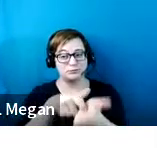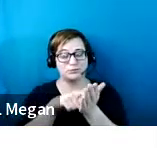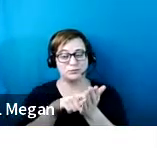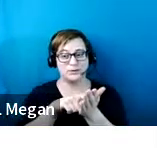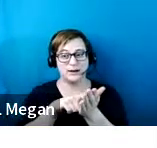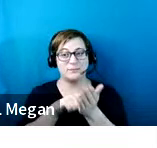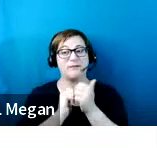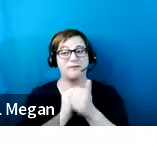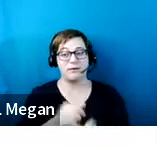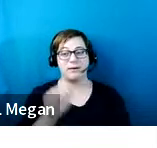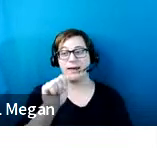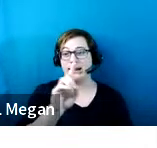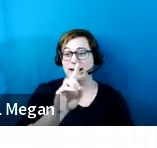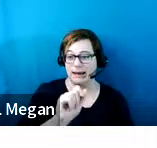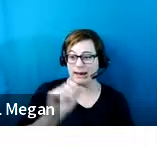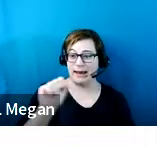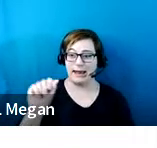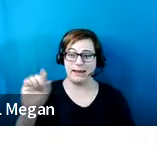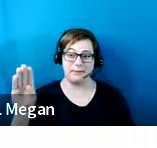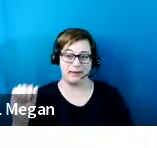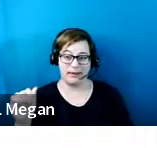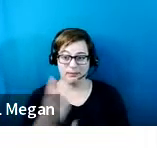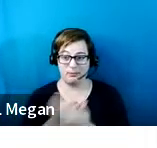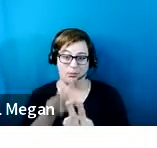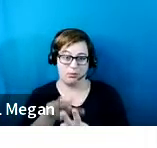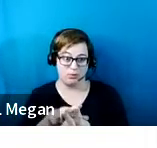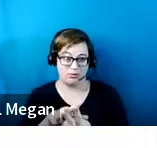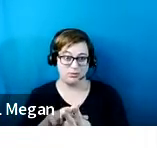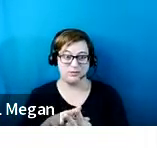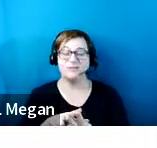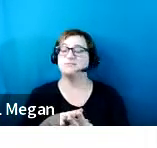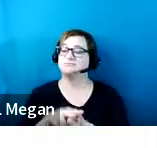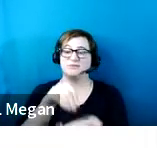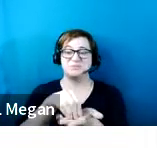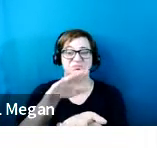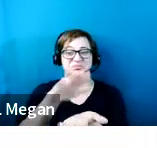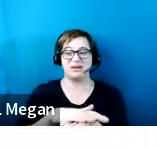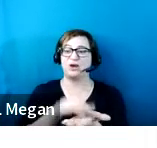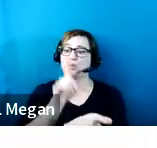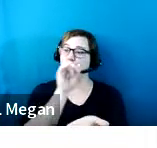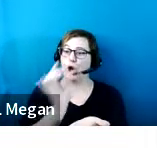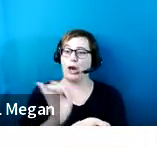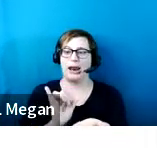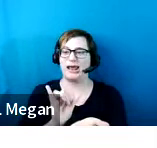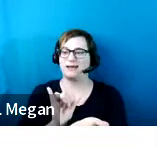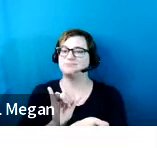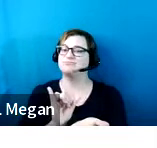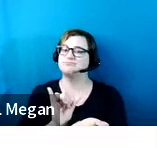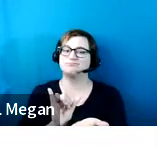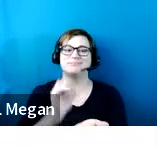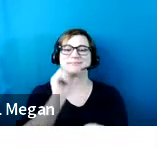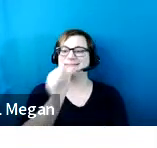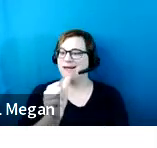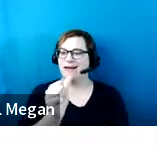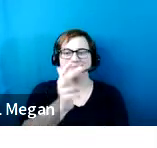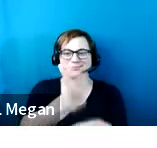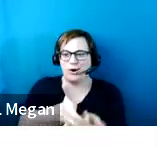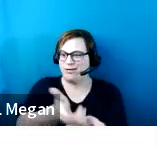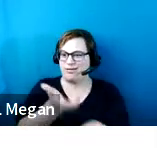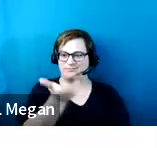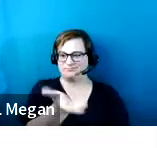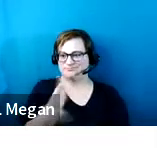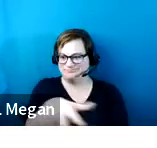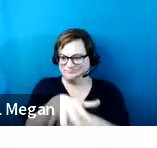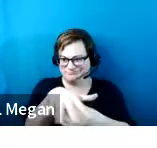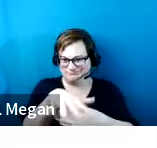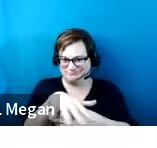ADA and ABA, it is just marked as so as to discourage parking in them. We